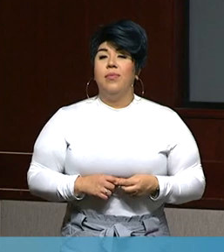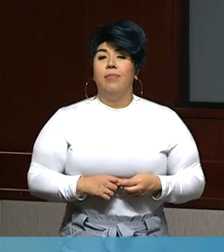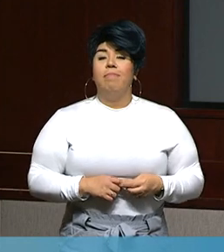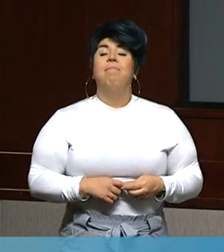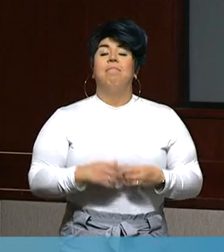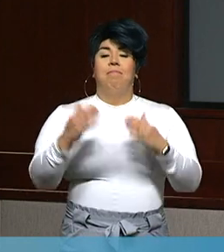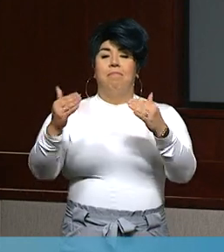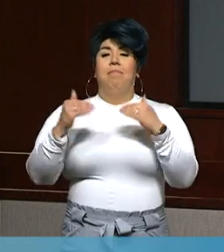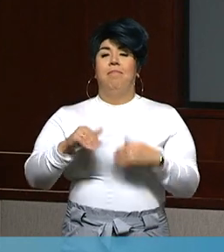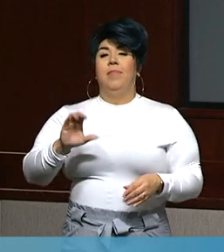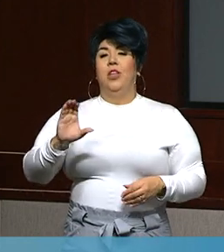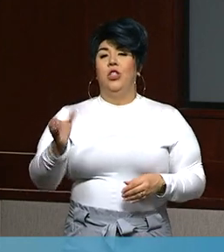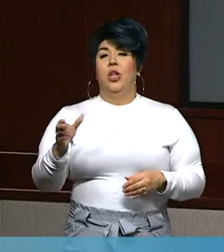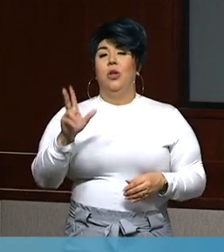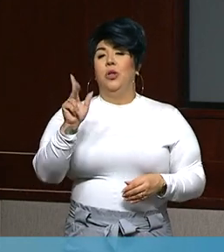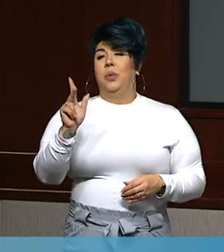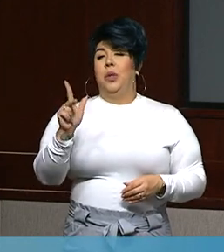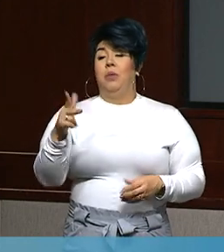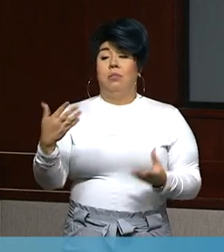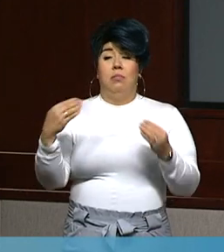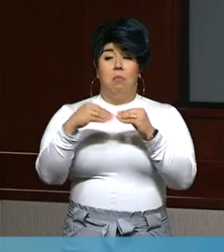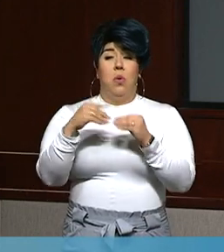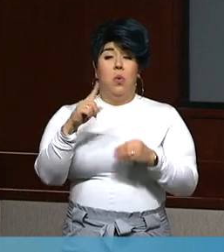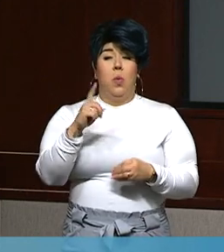Channel 23, Austin, any follow-up questions?